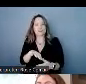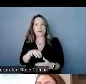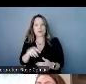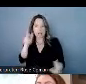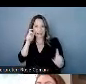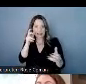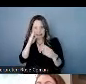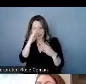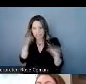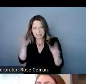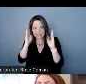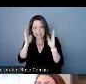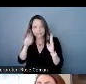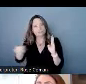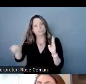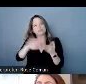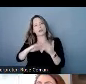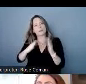their accessibility needs are